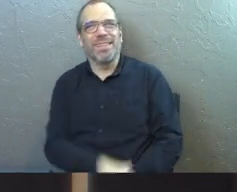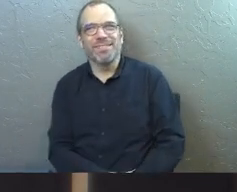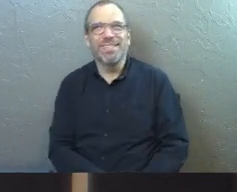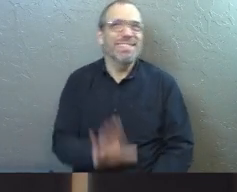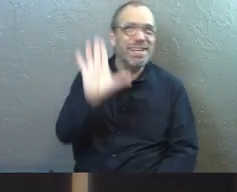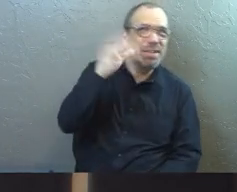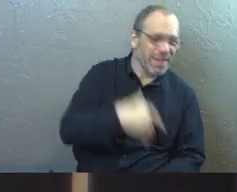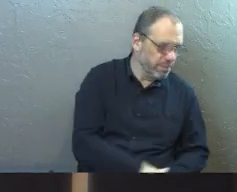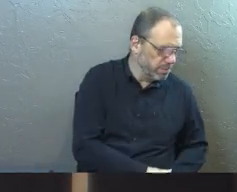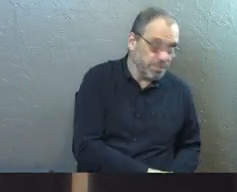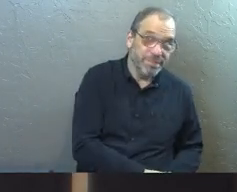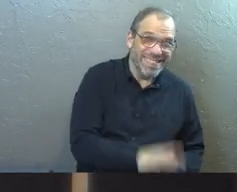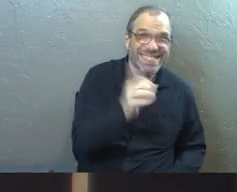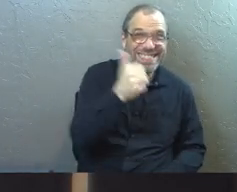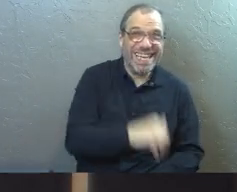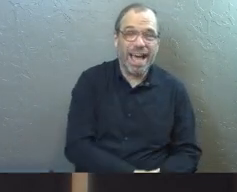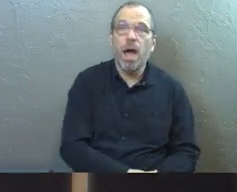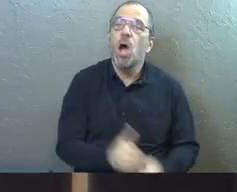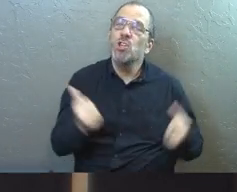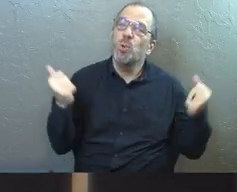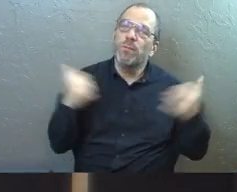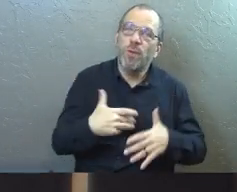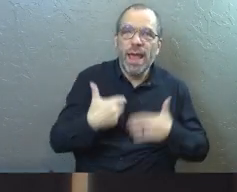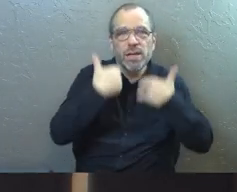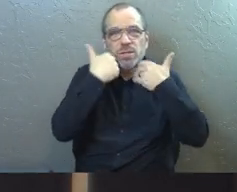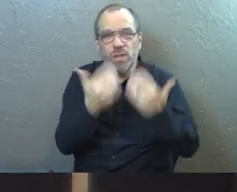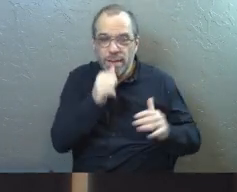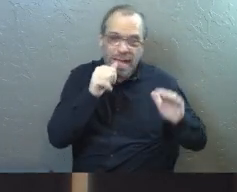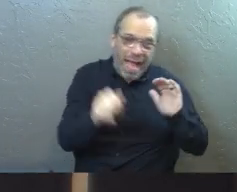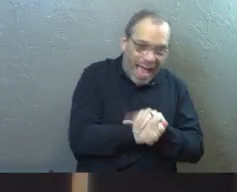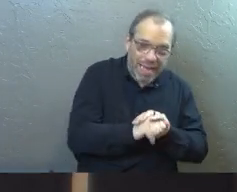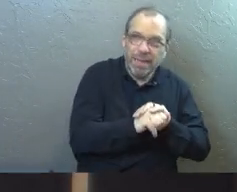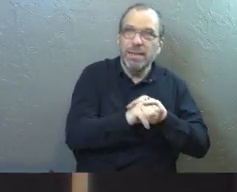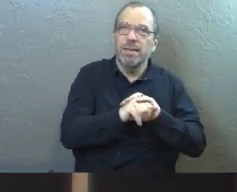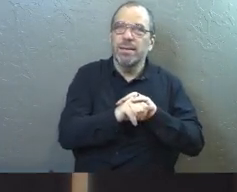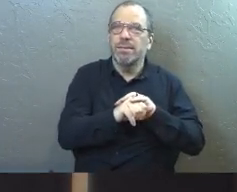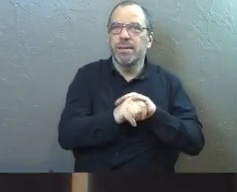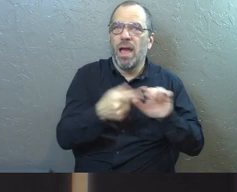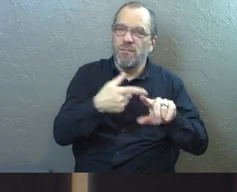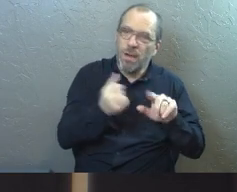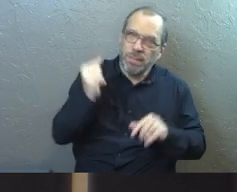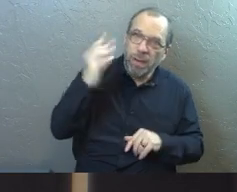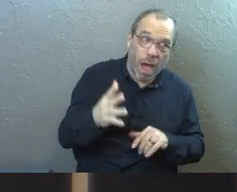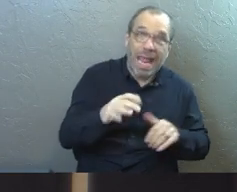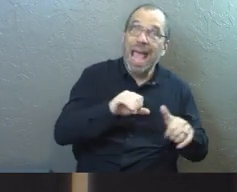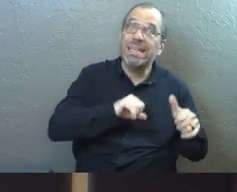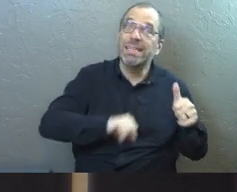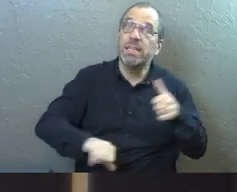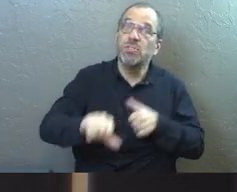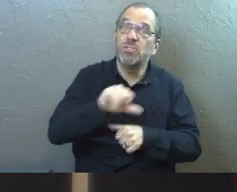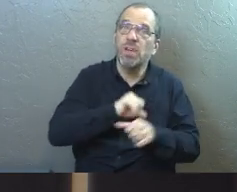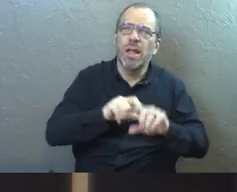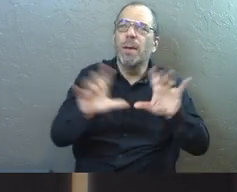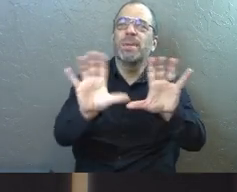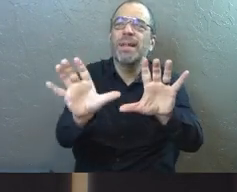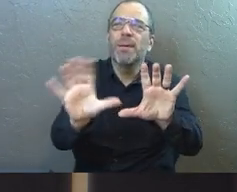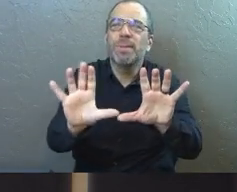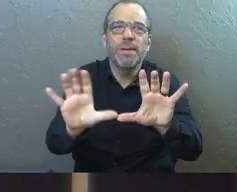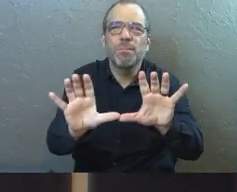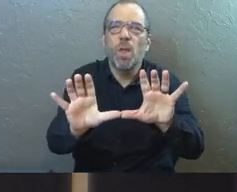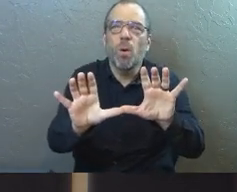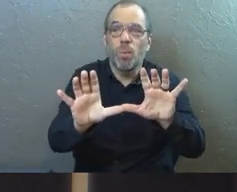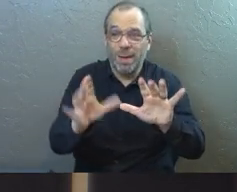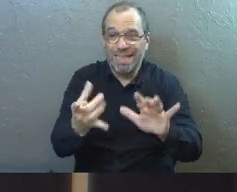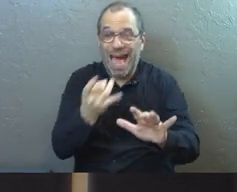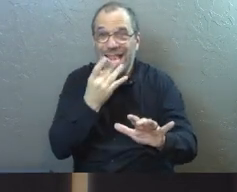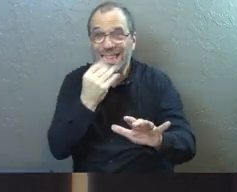Don't worry about it, you know? We're afraid, we're ashamed, and we're hiding all our stuff from him, from each other. But there's a beauty that happens when we